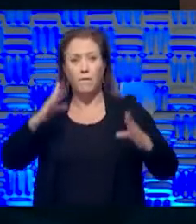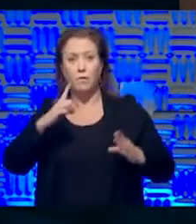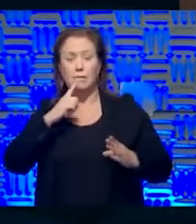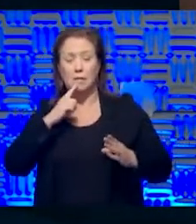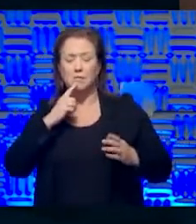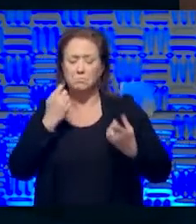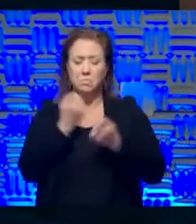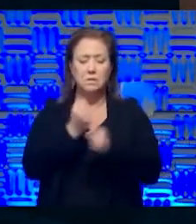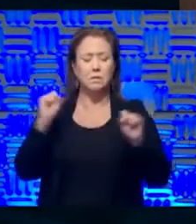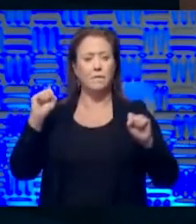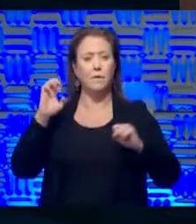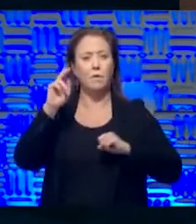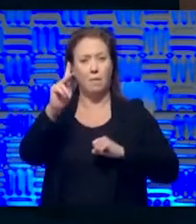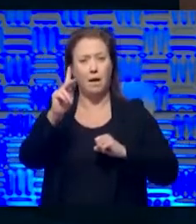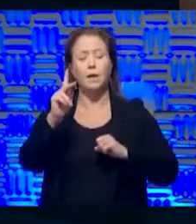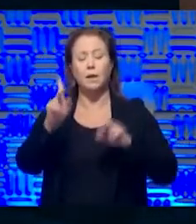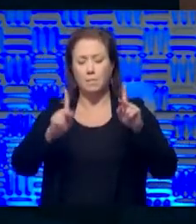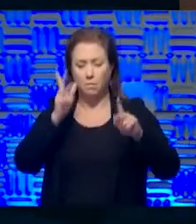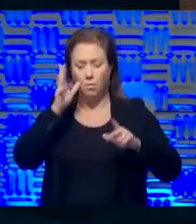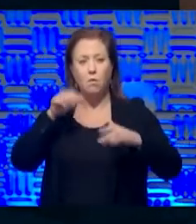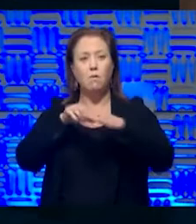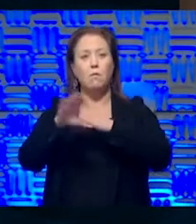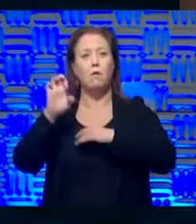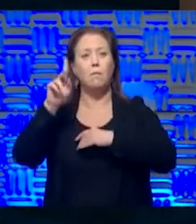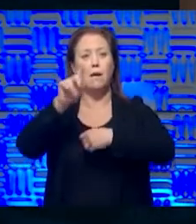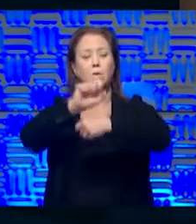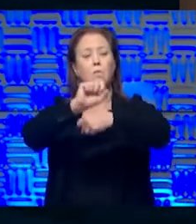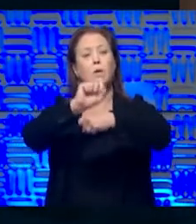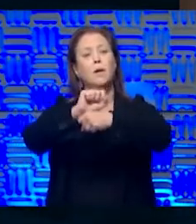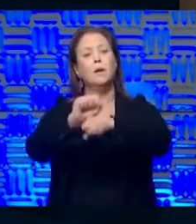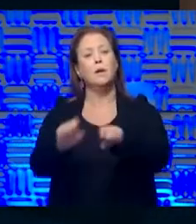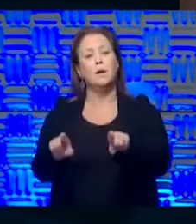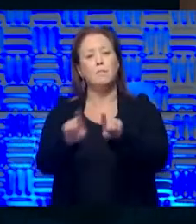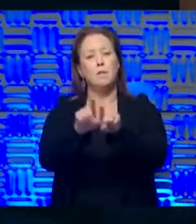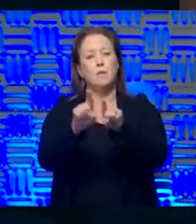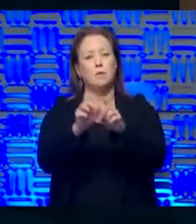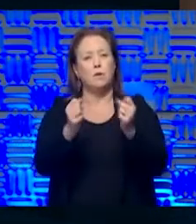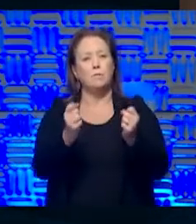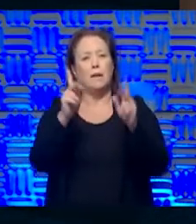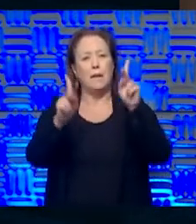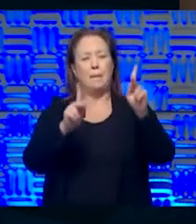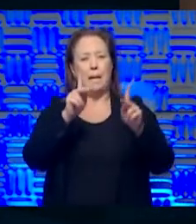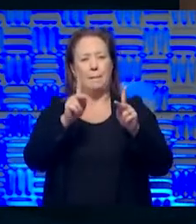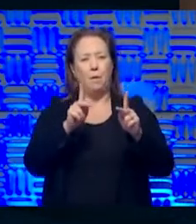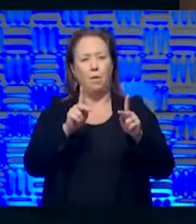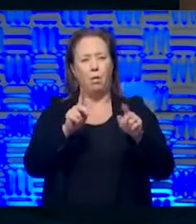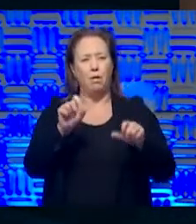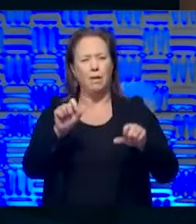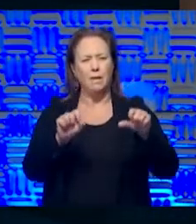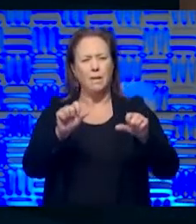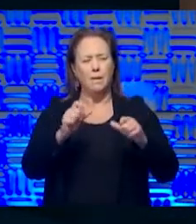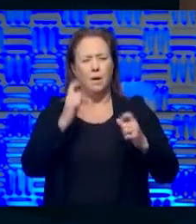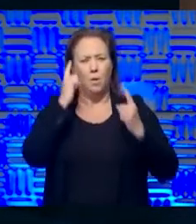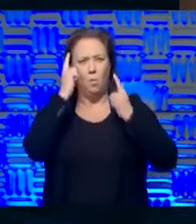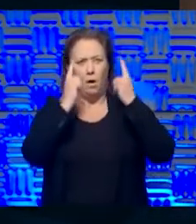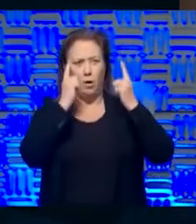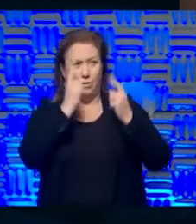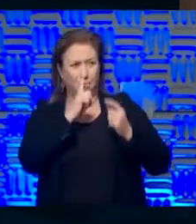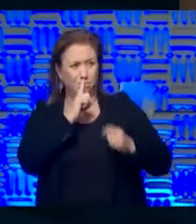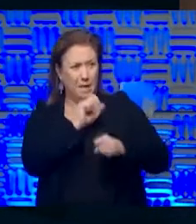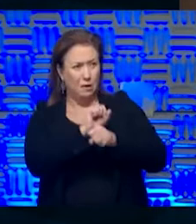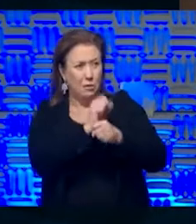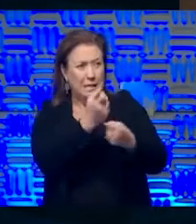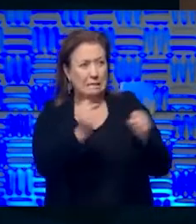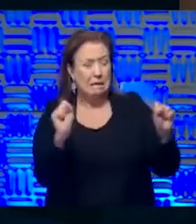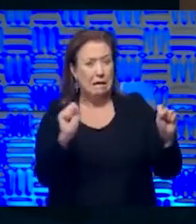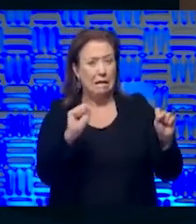return, uh, they will return to work. But there's also a lot of people out there who are still going to be wondering, uh, is it really safe? And